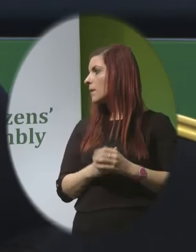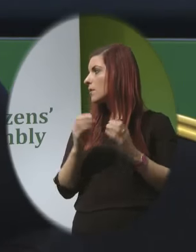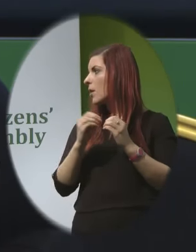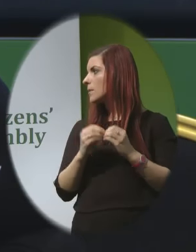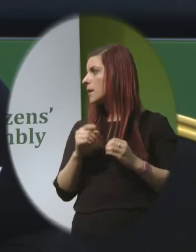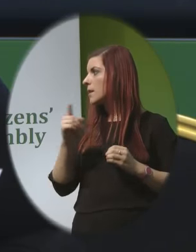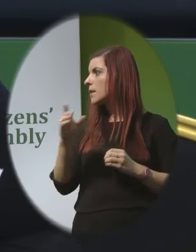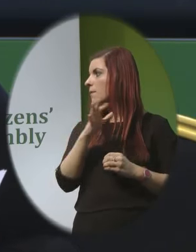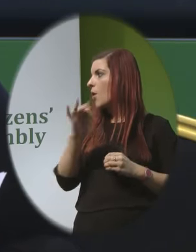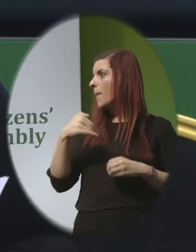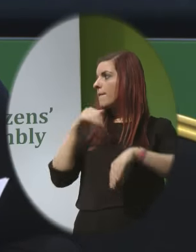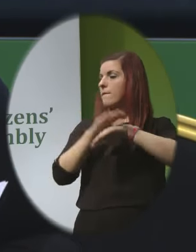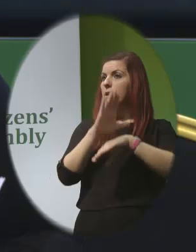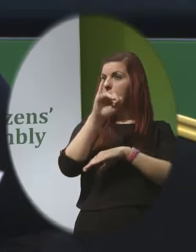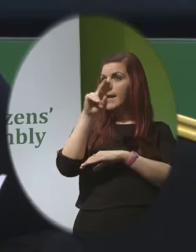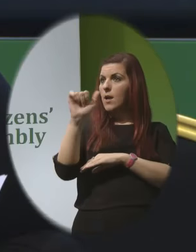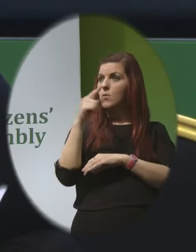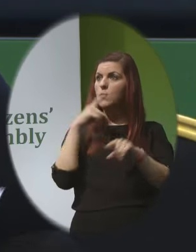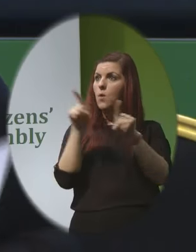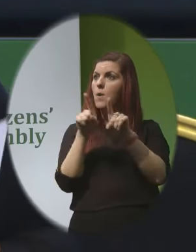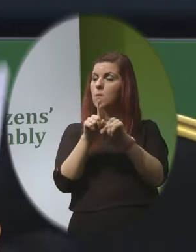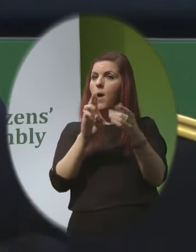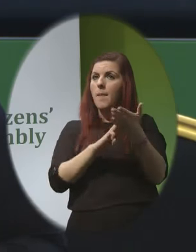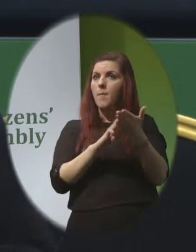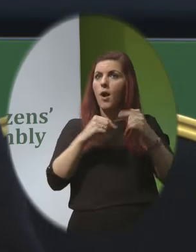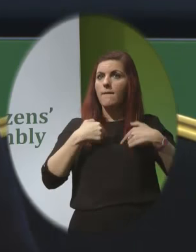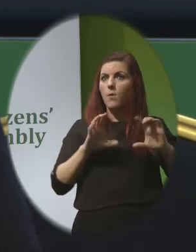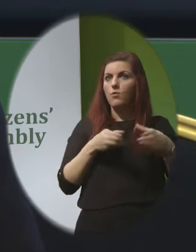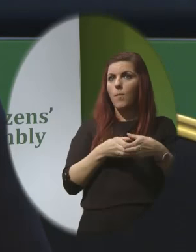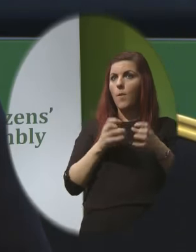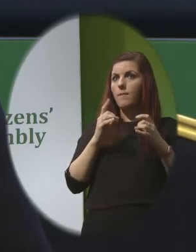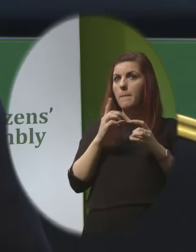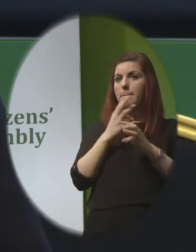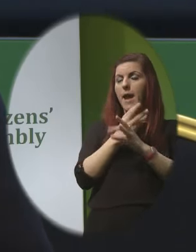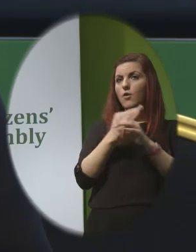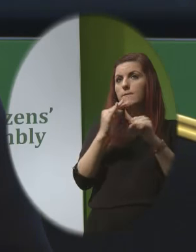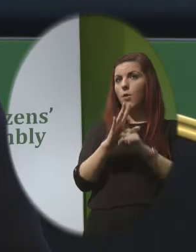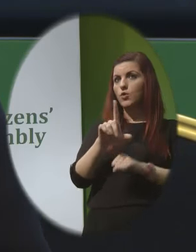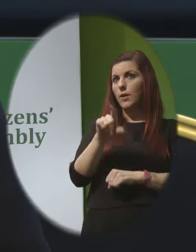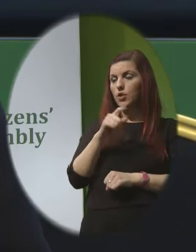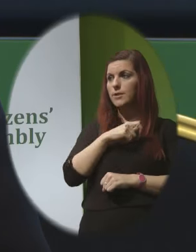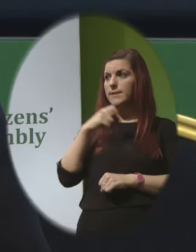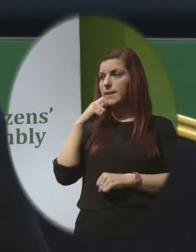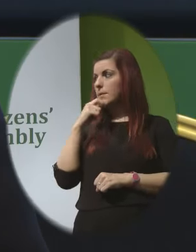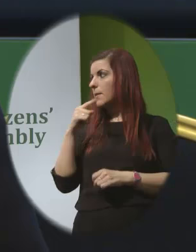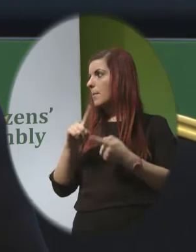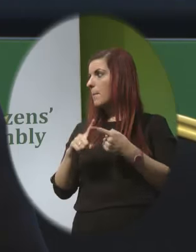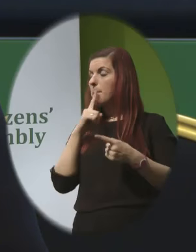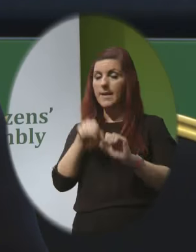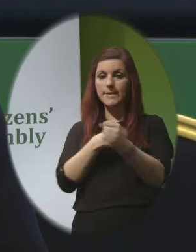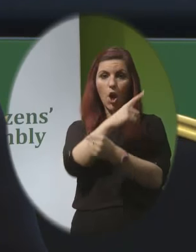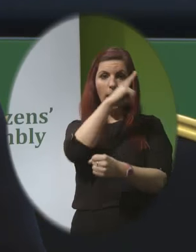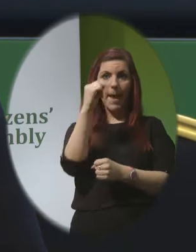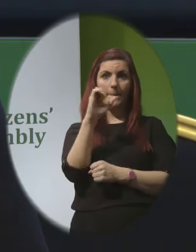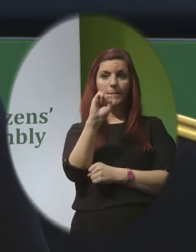This is from my friend Linda Who's also a member of Parents for Choice Linda Delmar from Dublin My son is called Shea He's five years